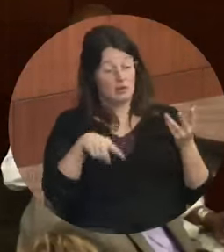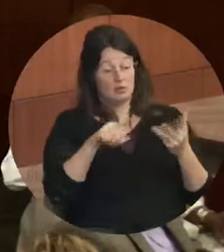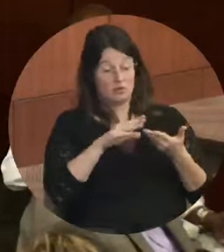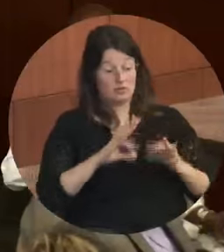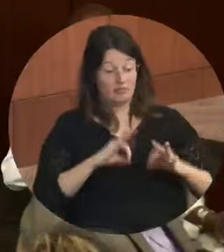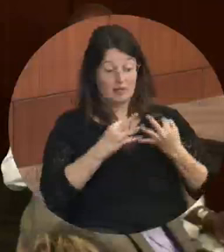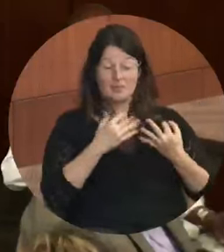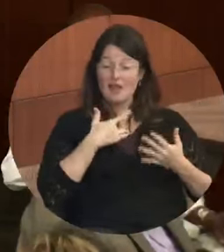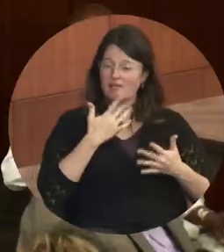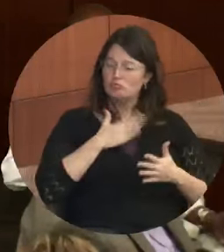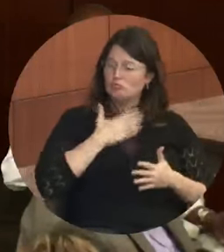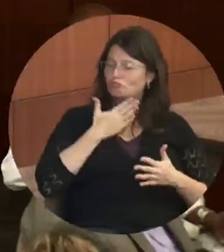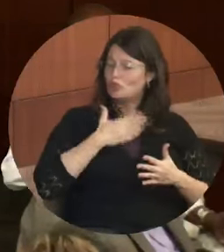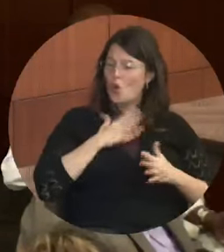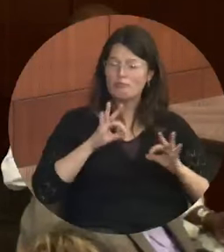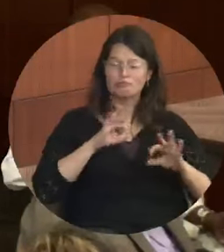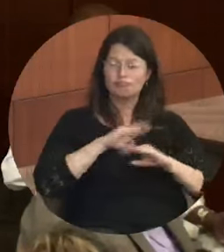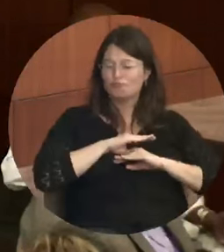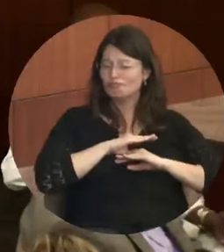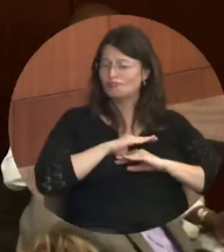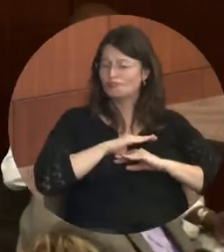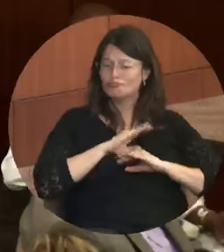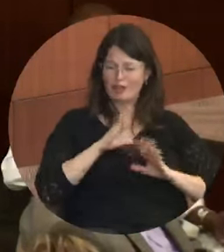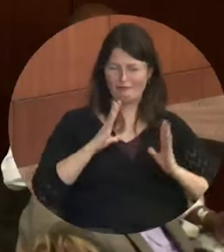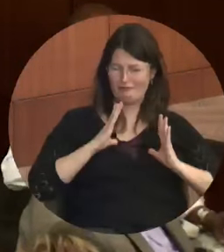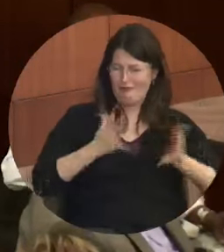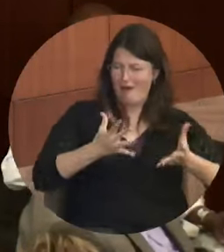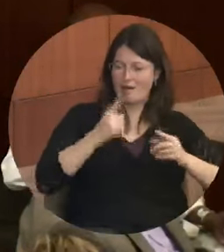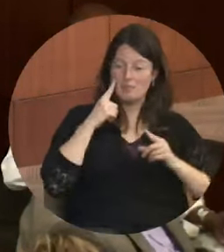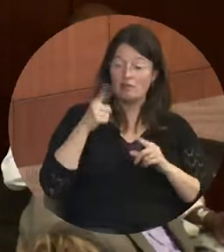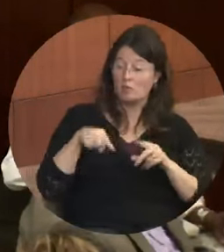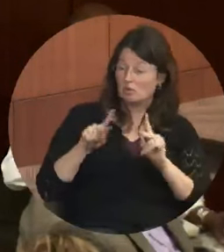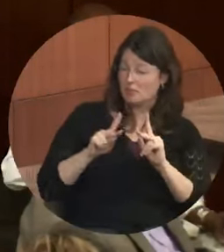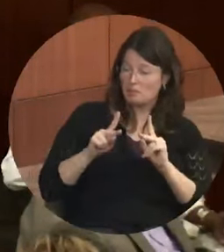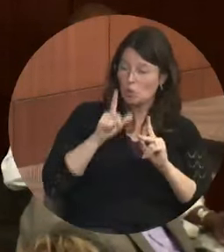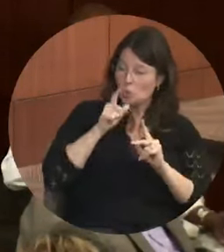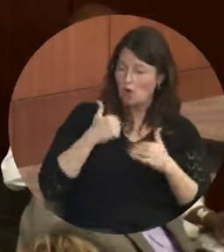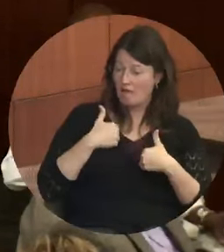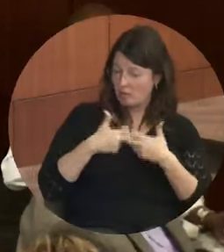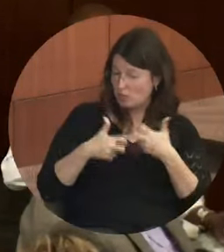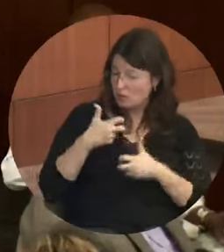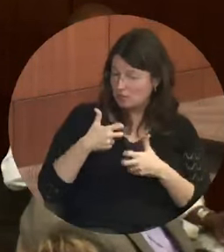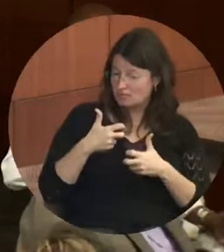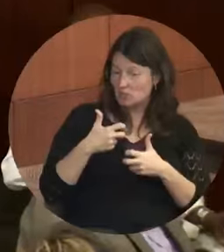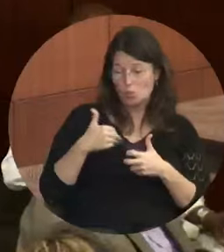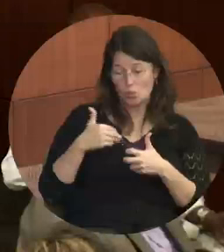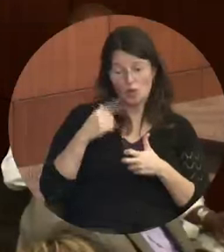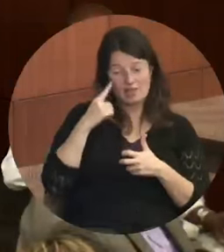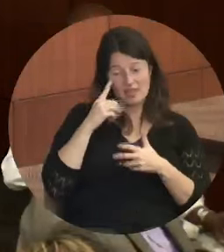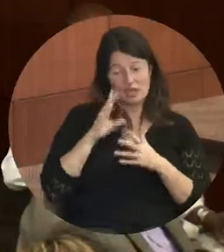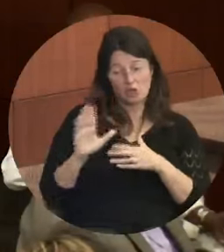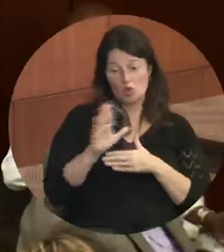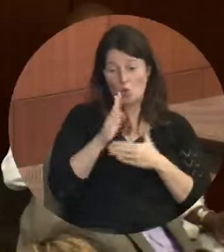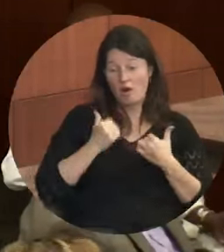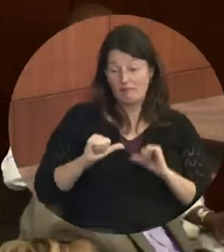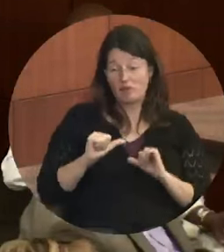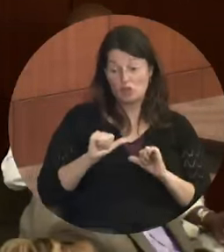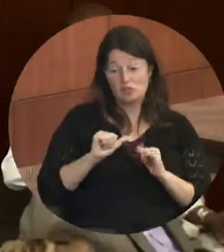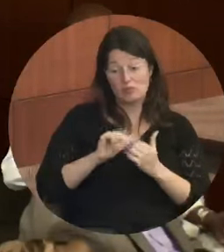happiness and they're fine. But for the ones that, that are having something to do, that's pretty bad for a lot of the efforts you have to do.